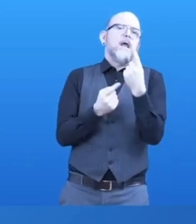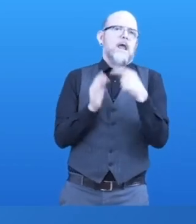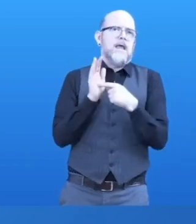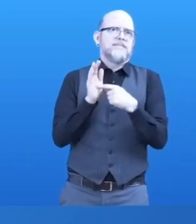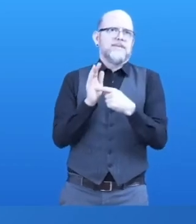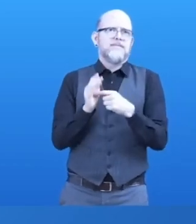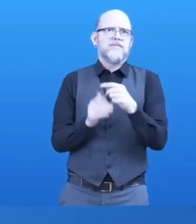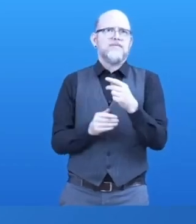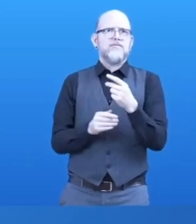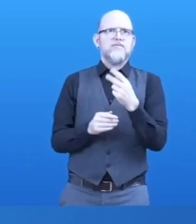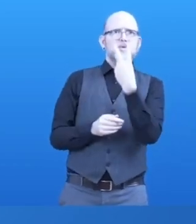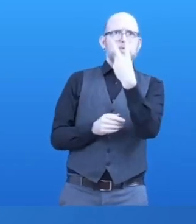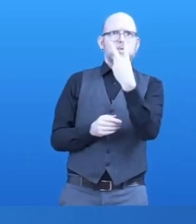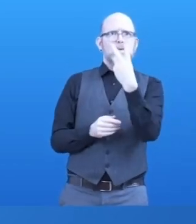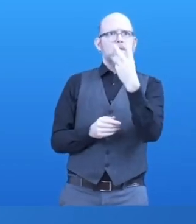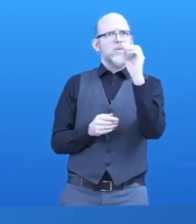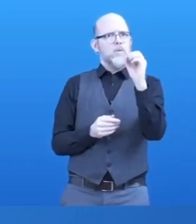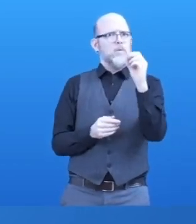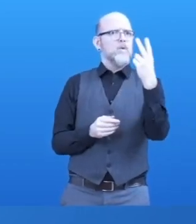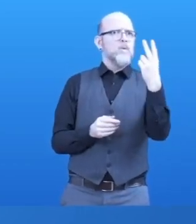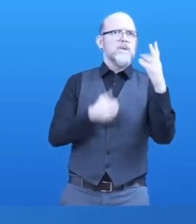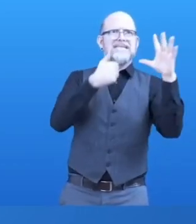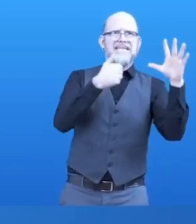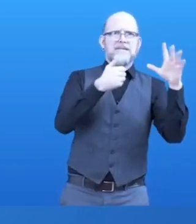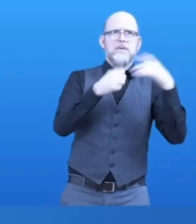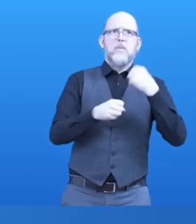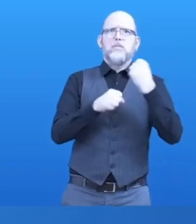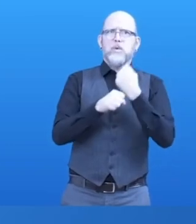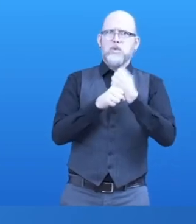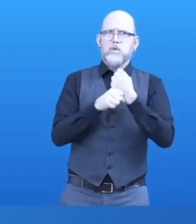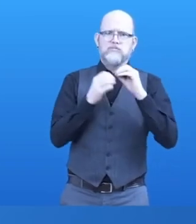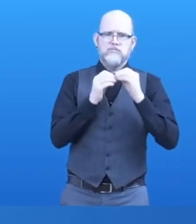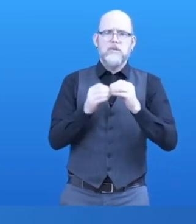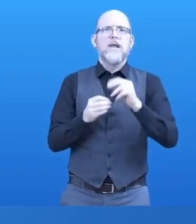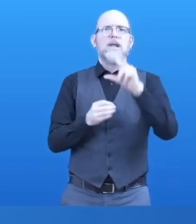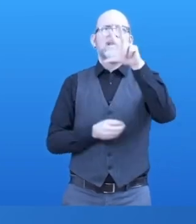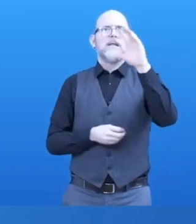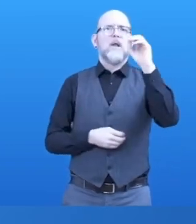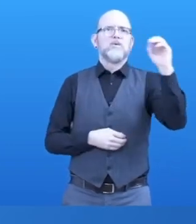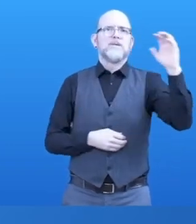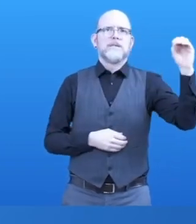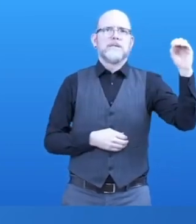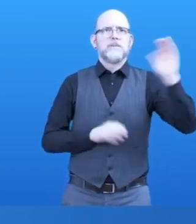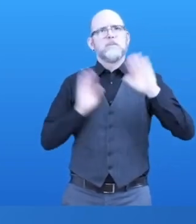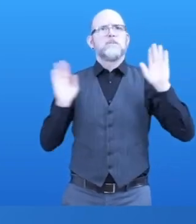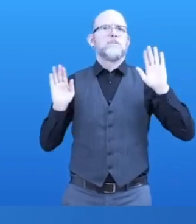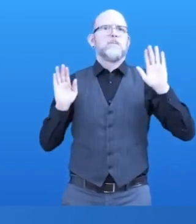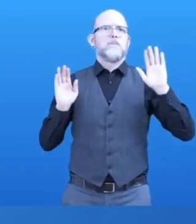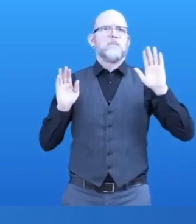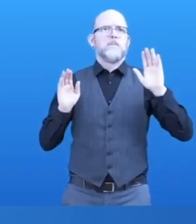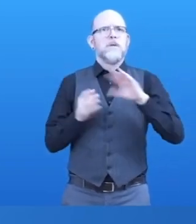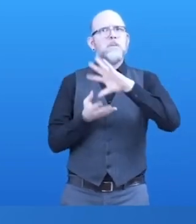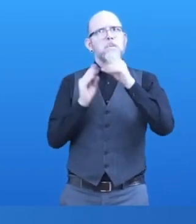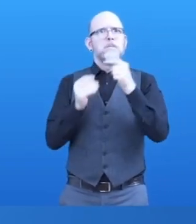manufacture 3000 units per year, with production assembly methods adequate for batches of this size, leading to high production